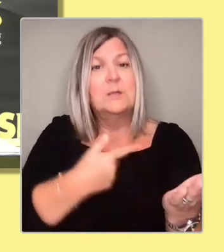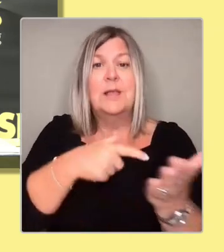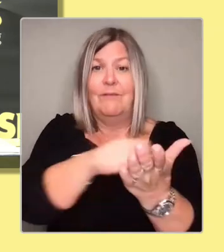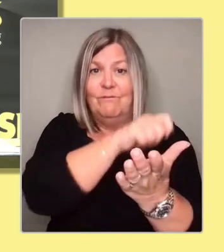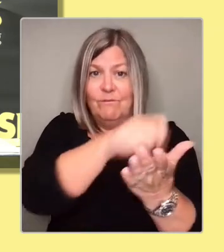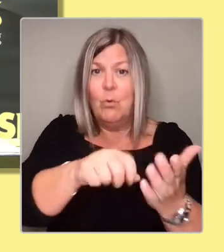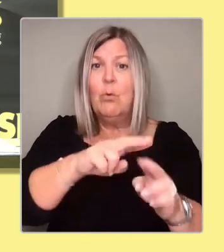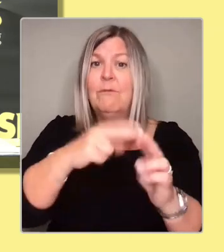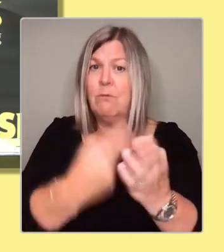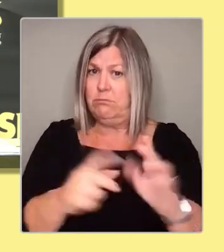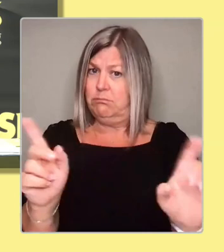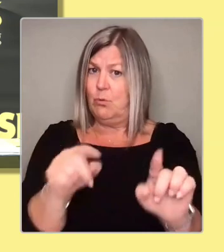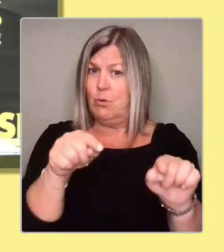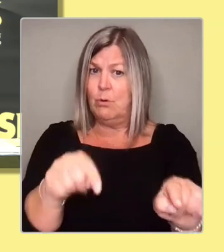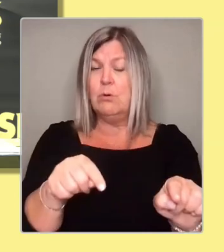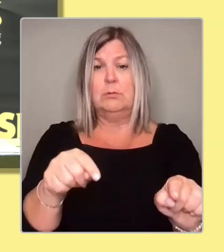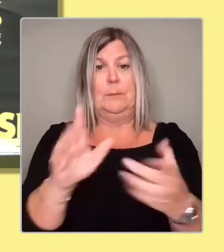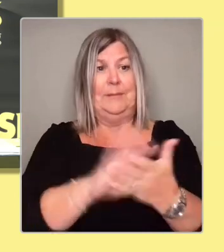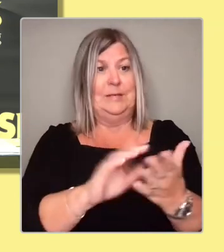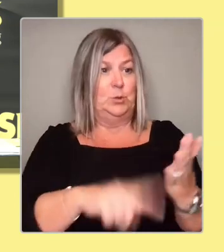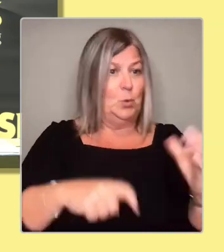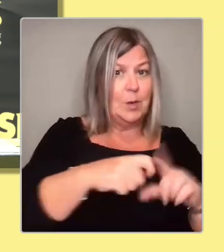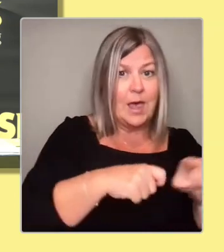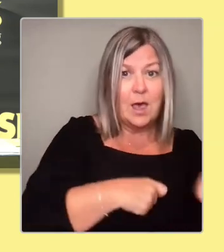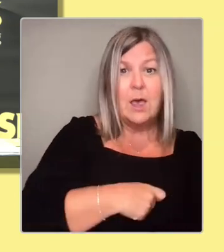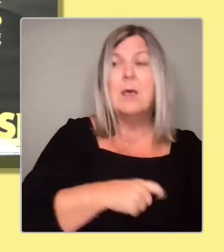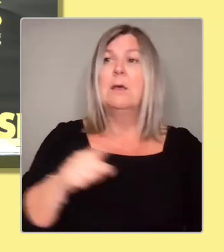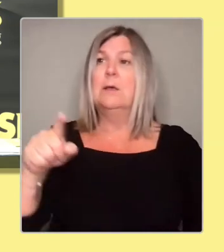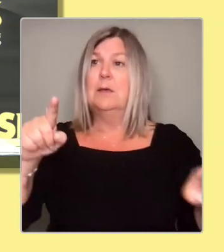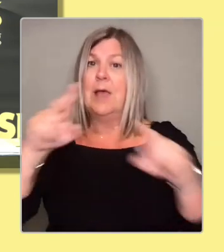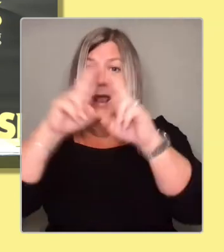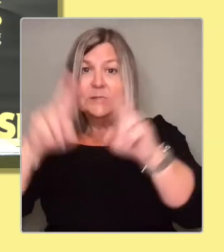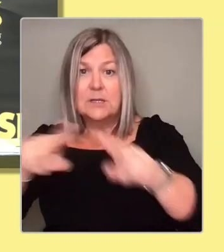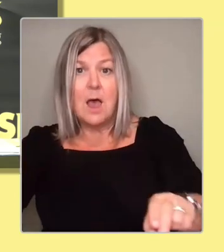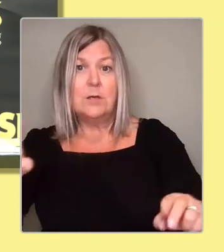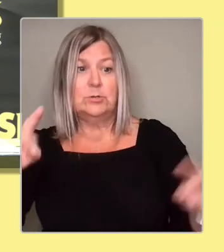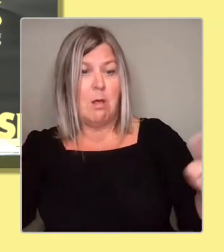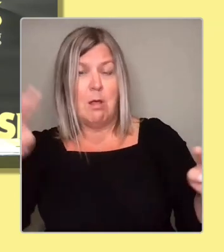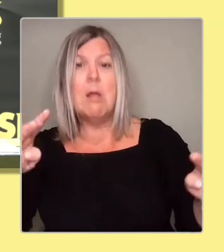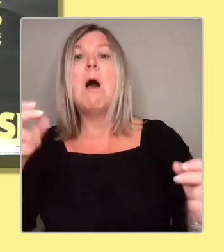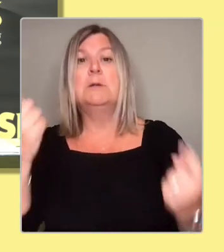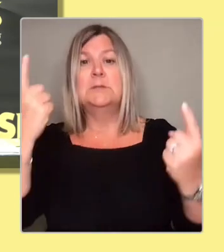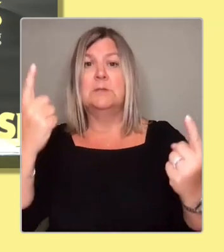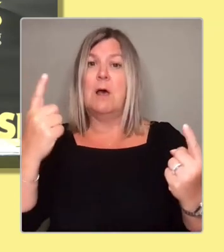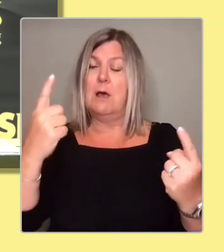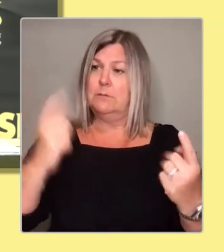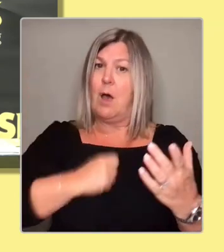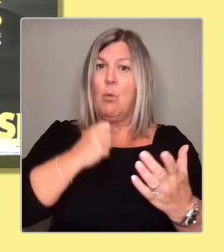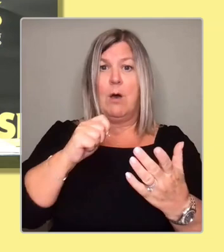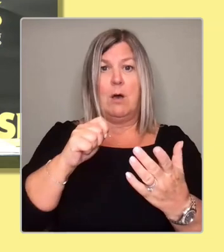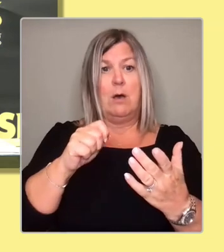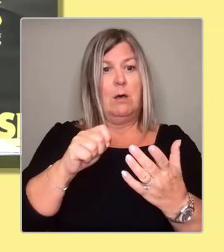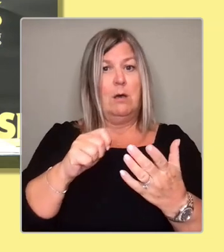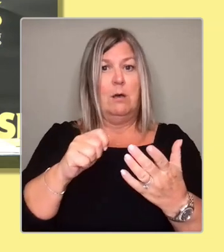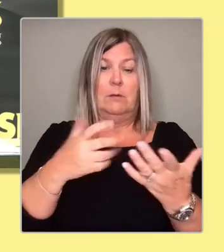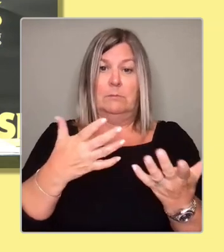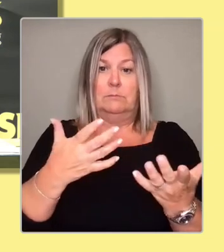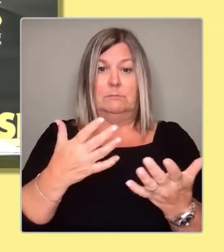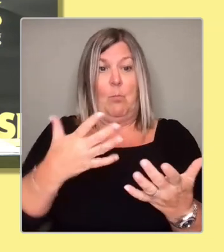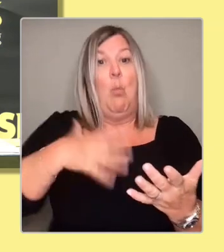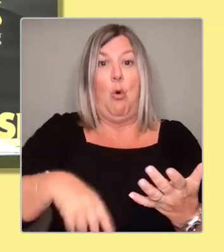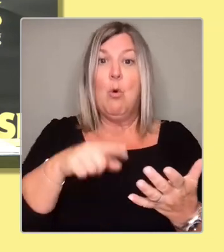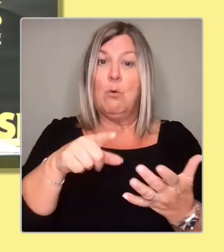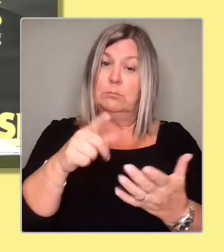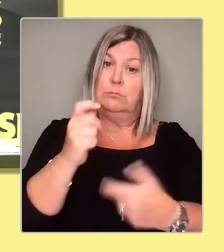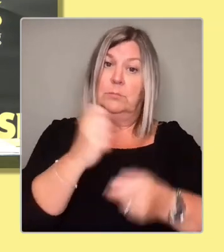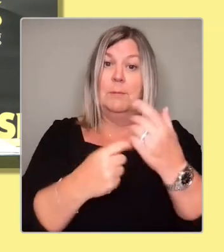clear about what's going on. And it won't be to request, you know, a referendum, it will be clearly to ask that Edinburgh